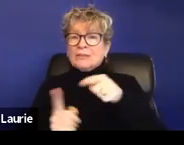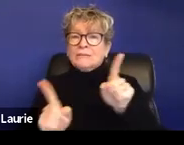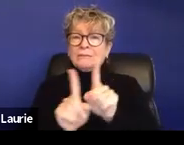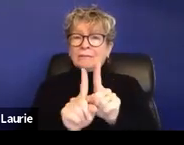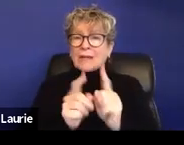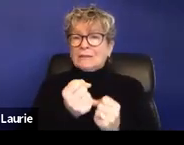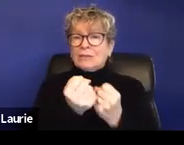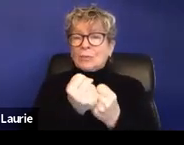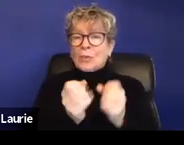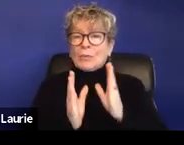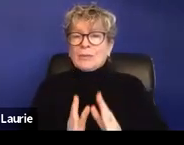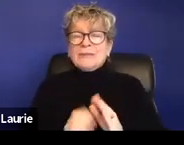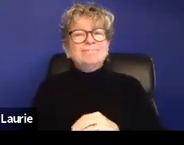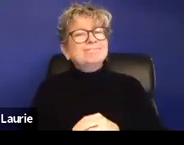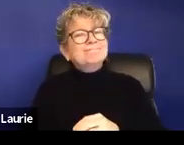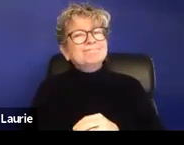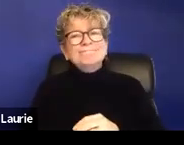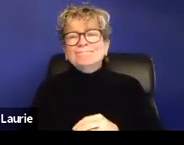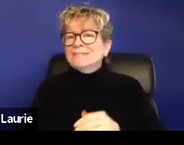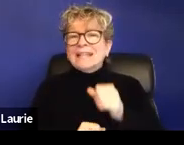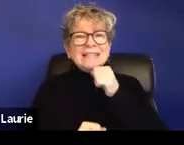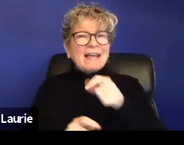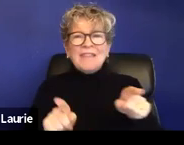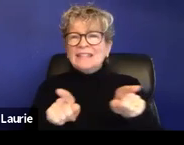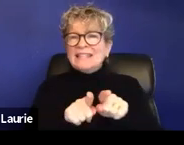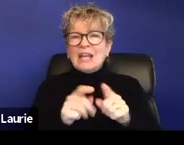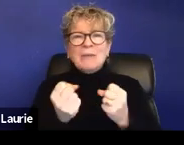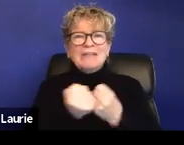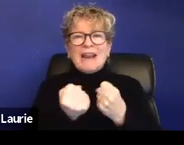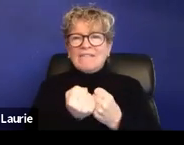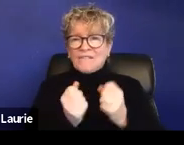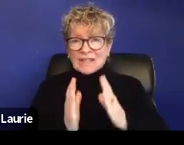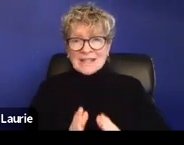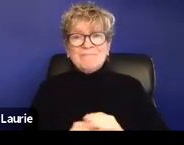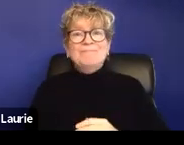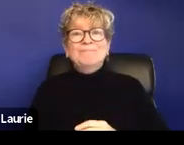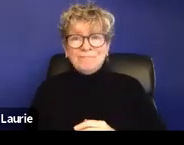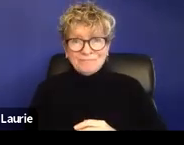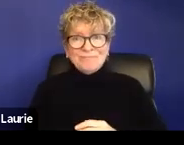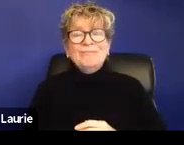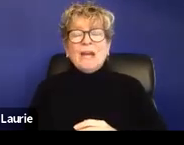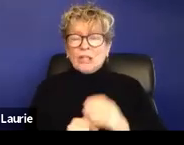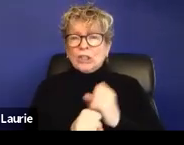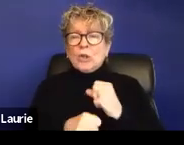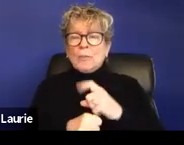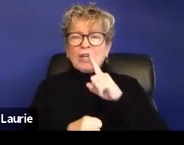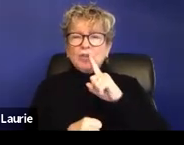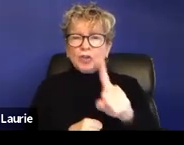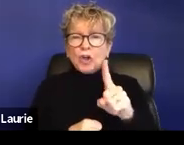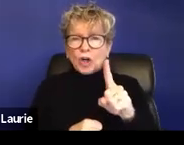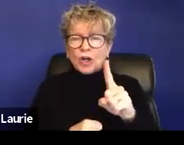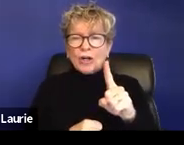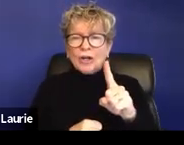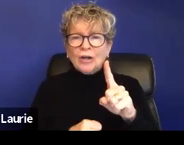person. That is not the same thing as an advocate. Um, and so also making sure that if